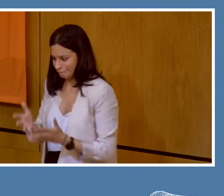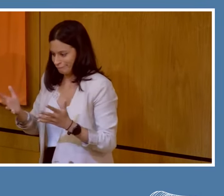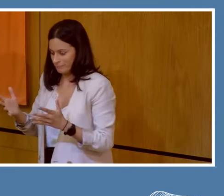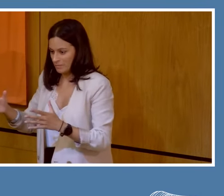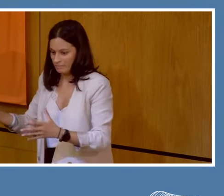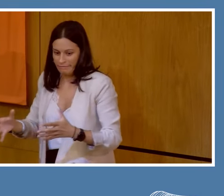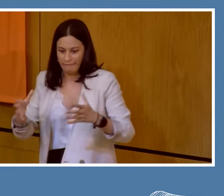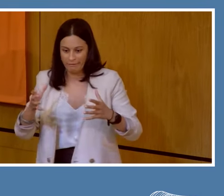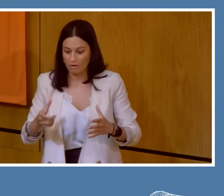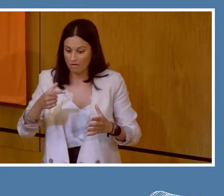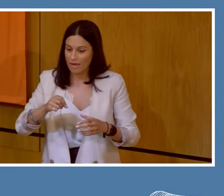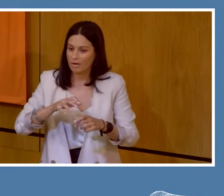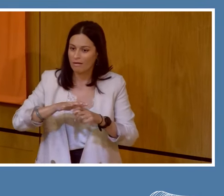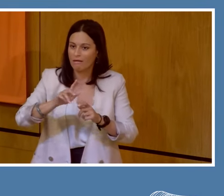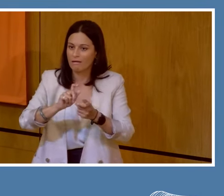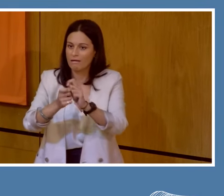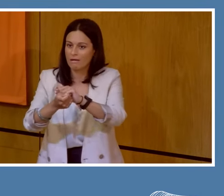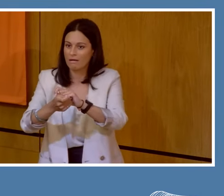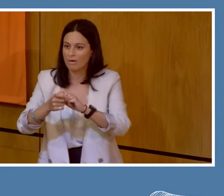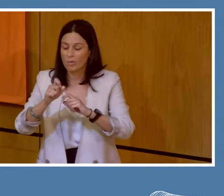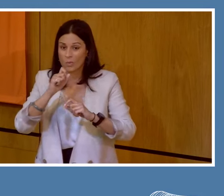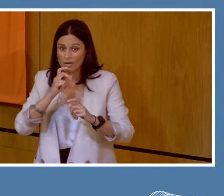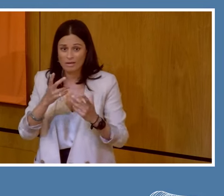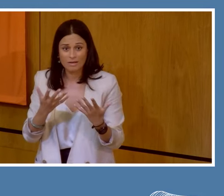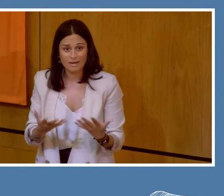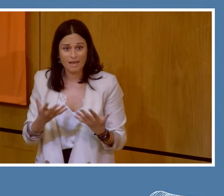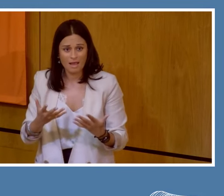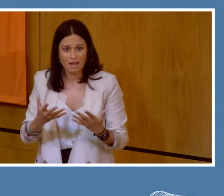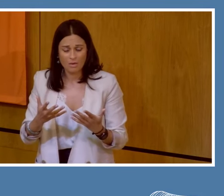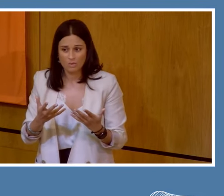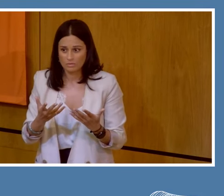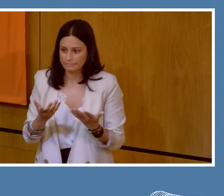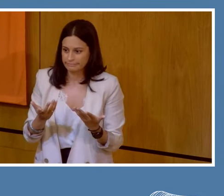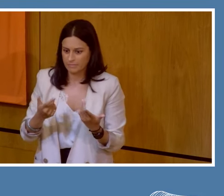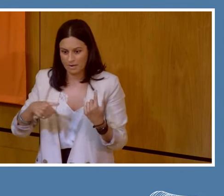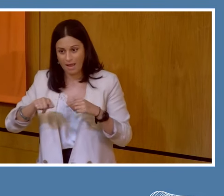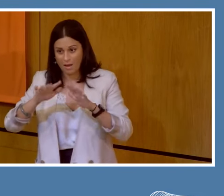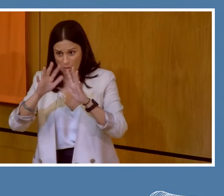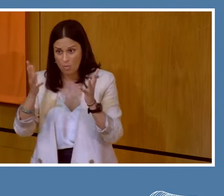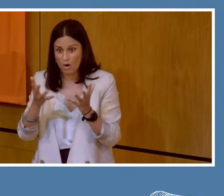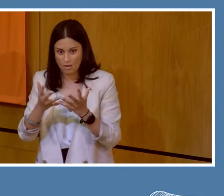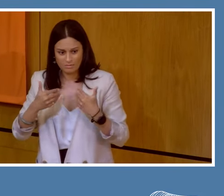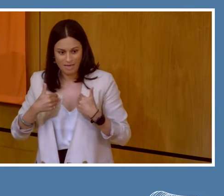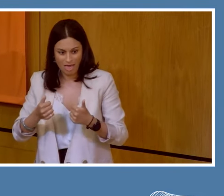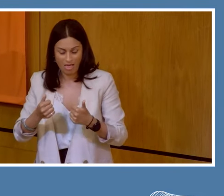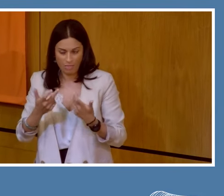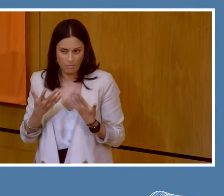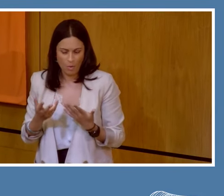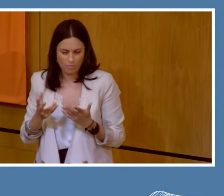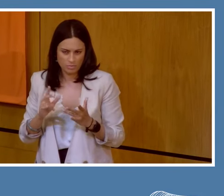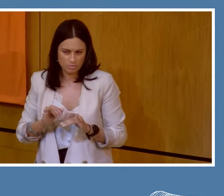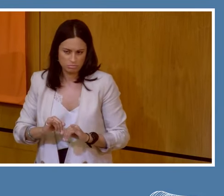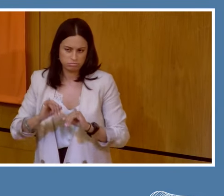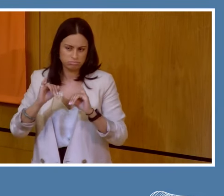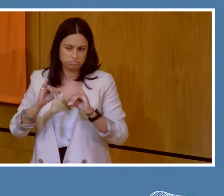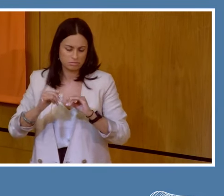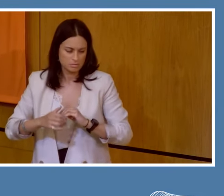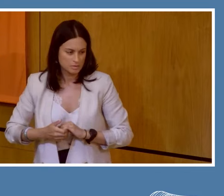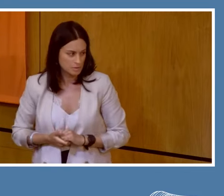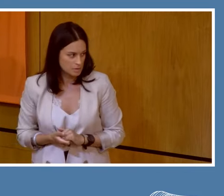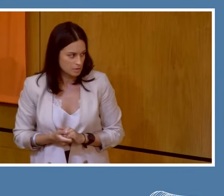wisdom to help transform the terrible state that our planetary health is in at this point in time.